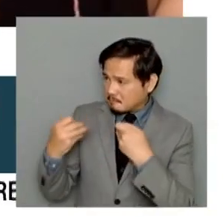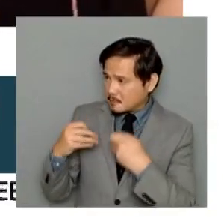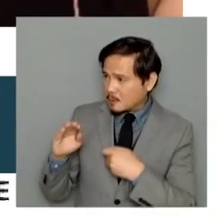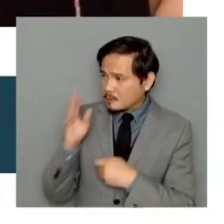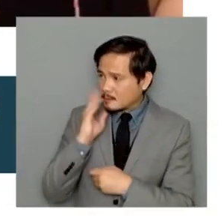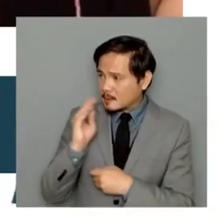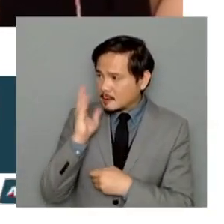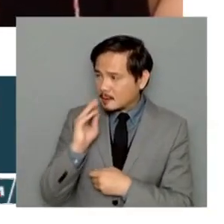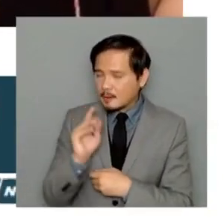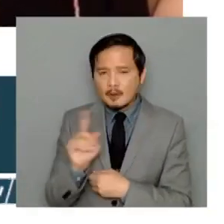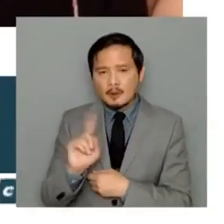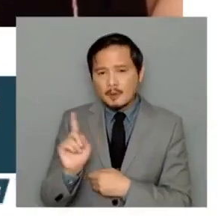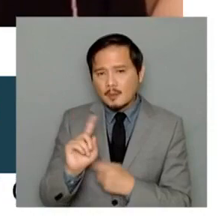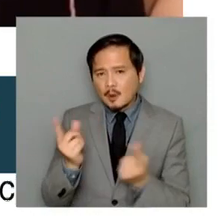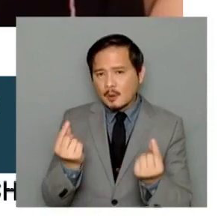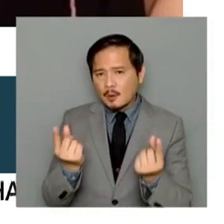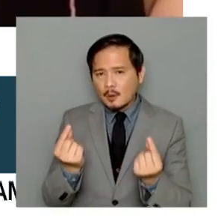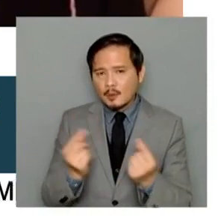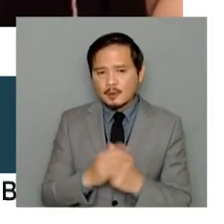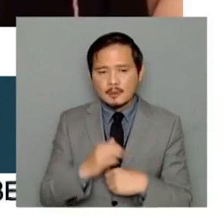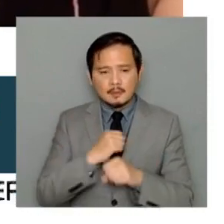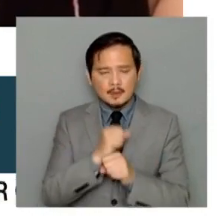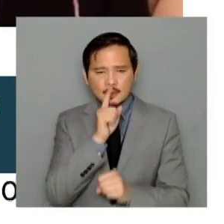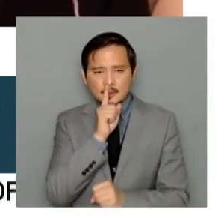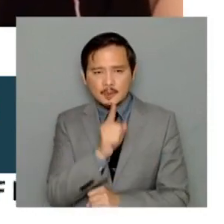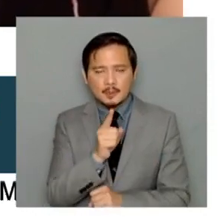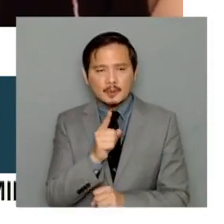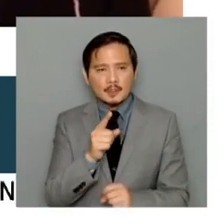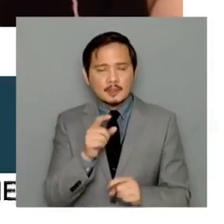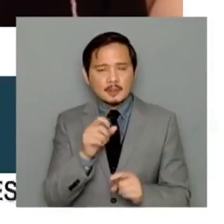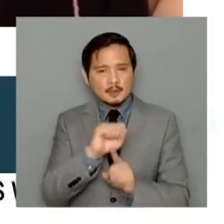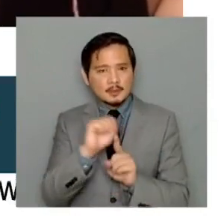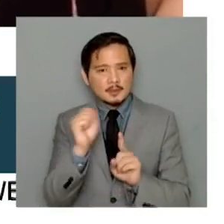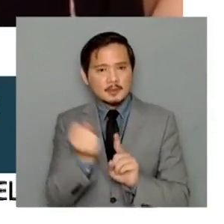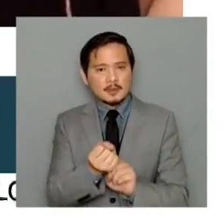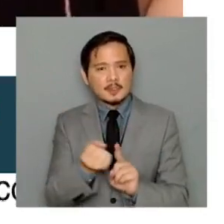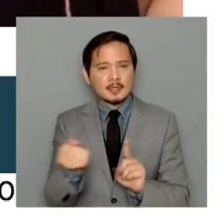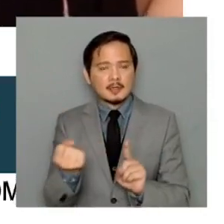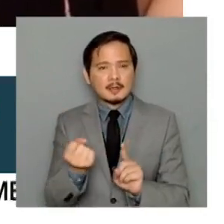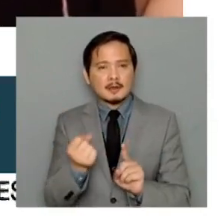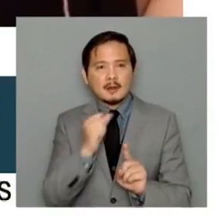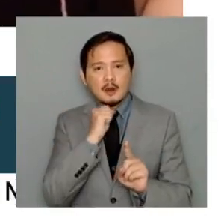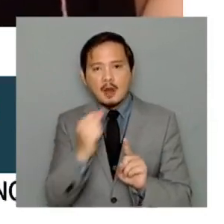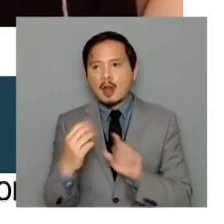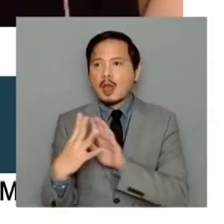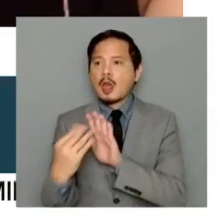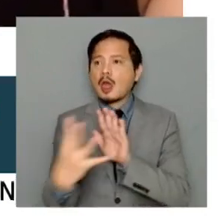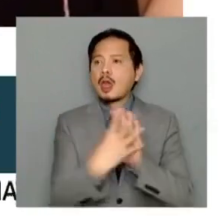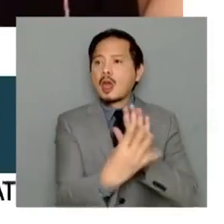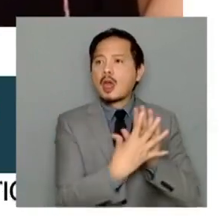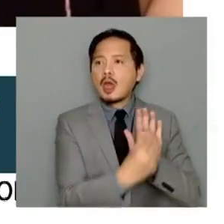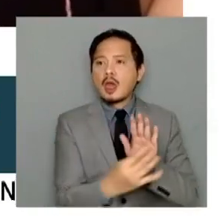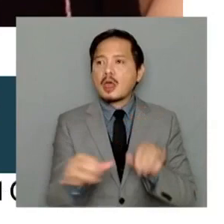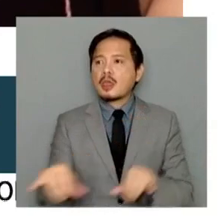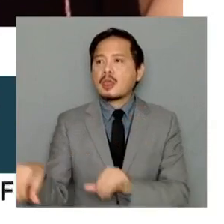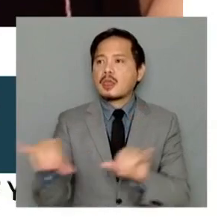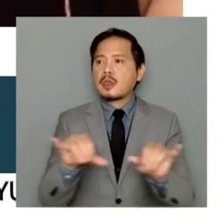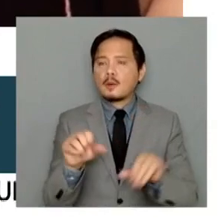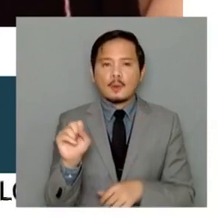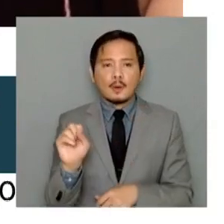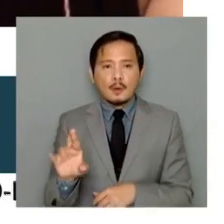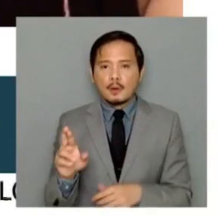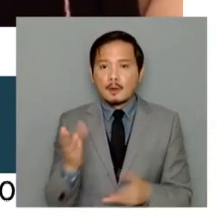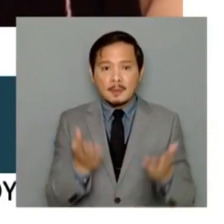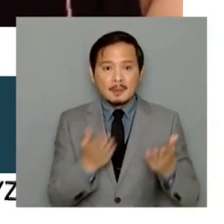so that these kinds of situations will not be replicated or at least will be put to a